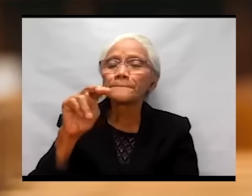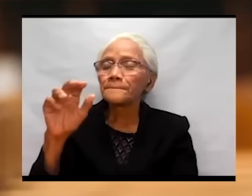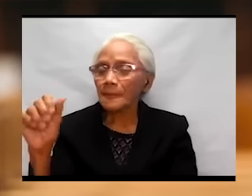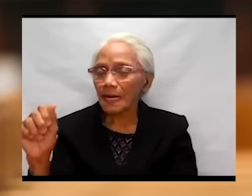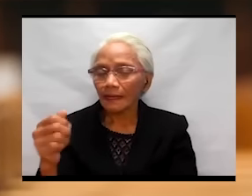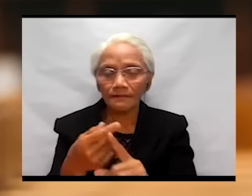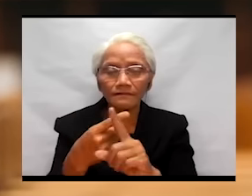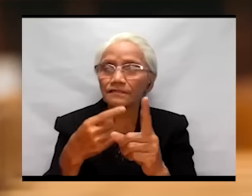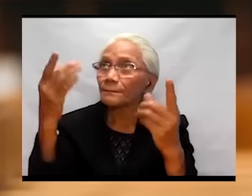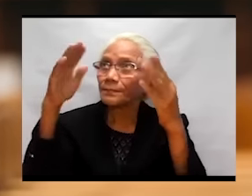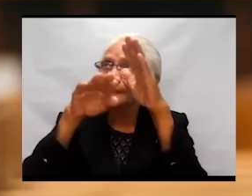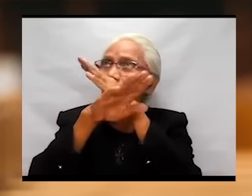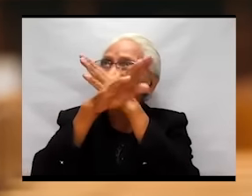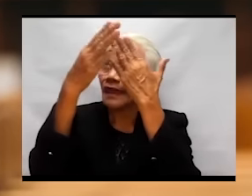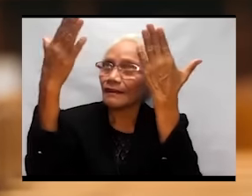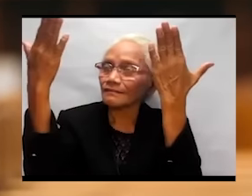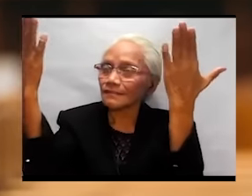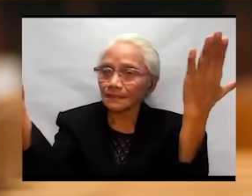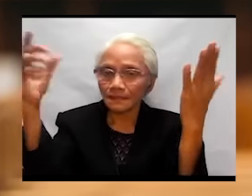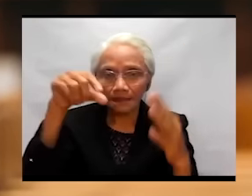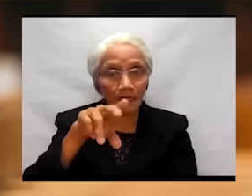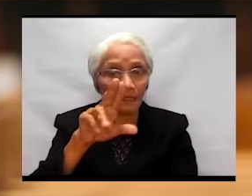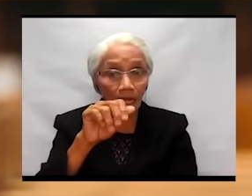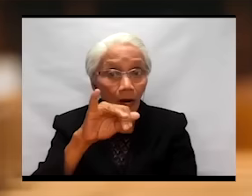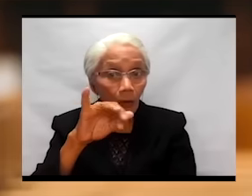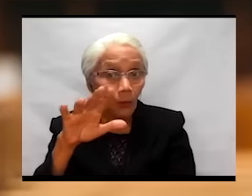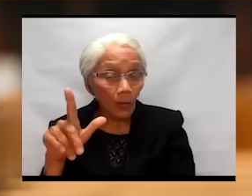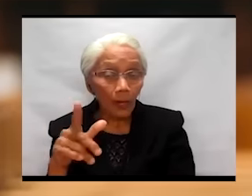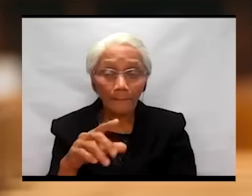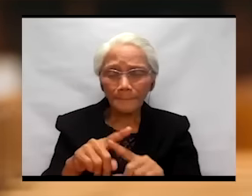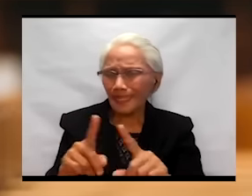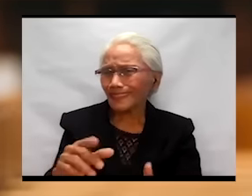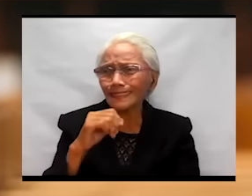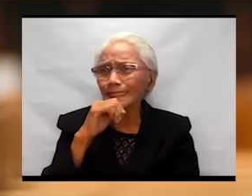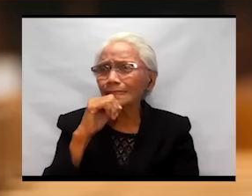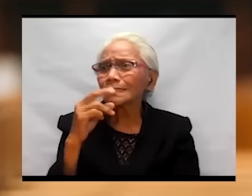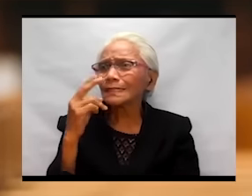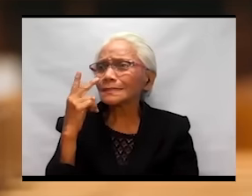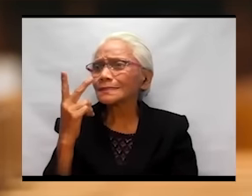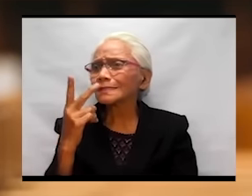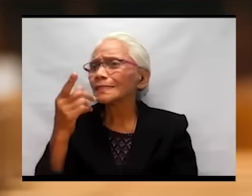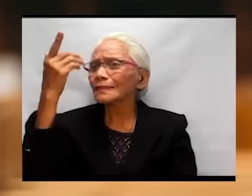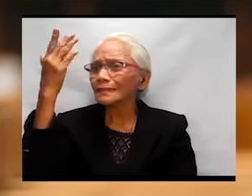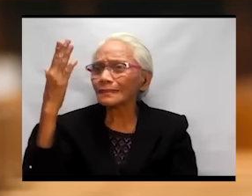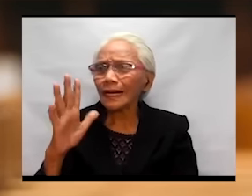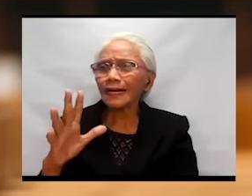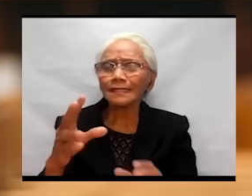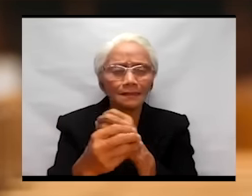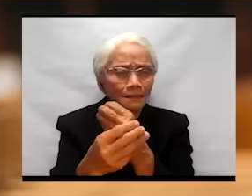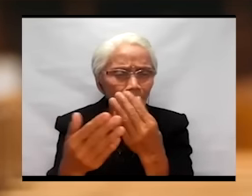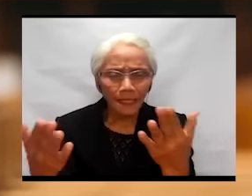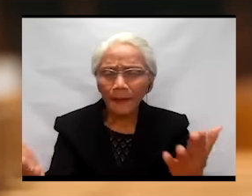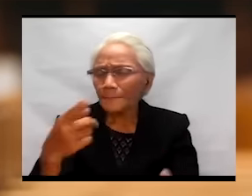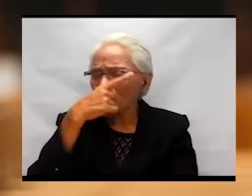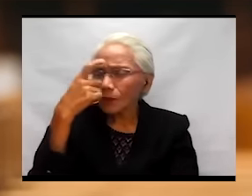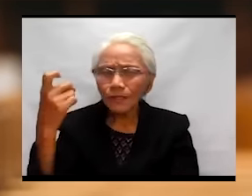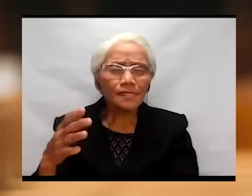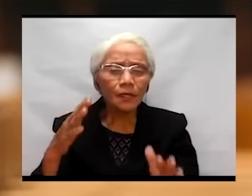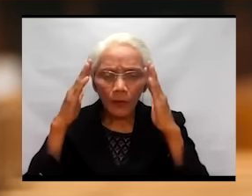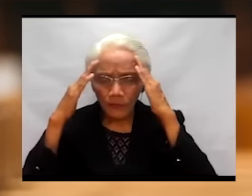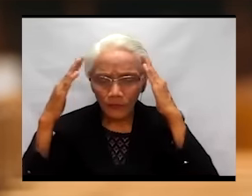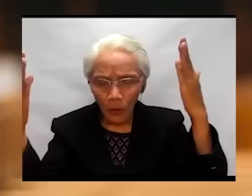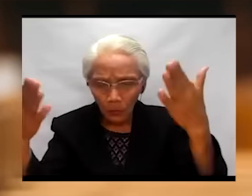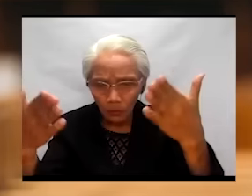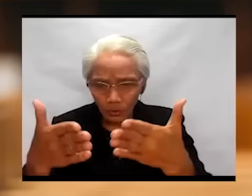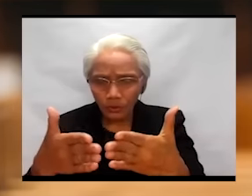But they did not see that it was God who was giving it. Their eyes were focused only on their safety, on